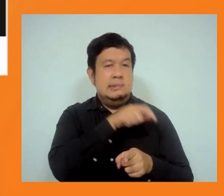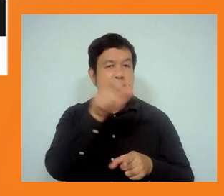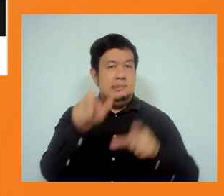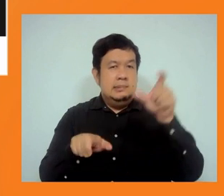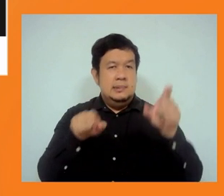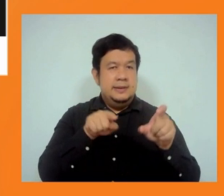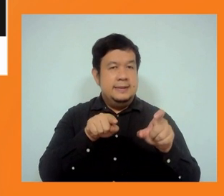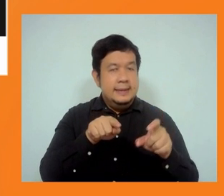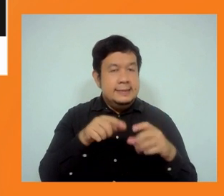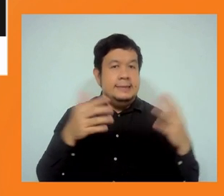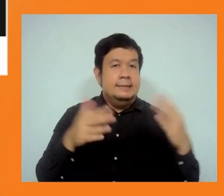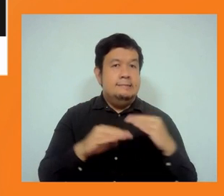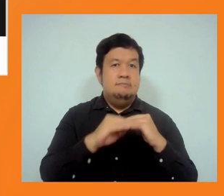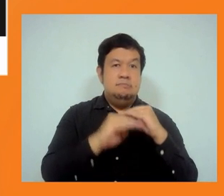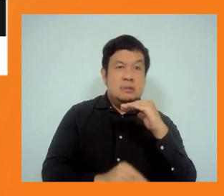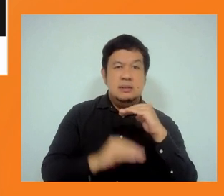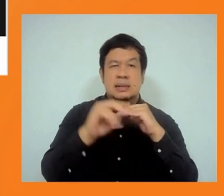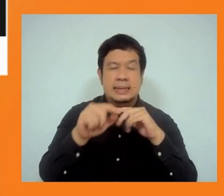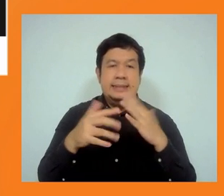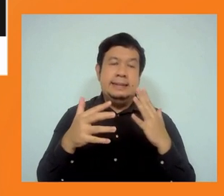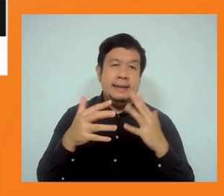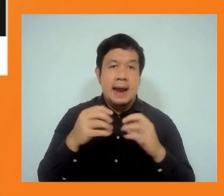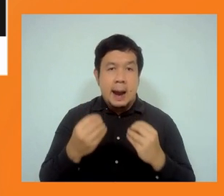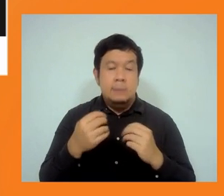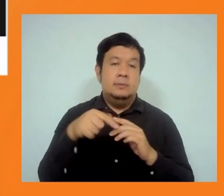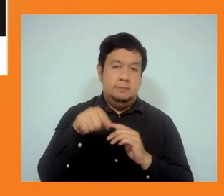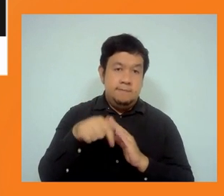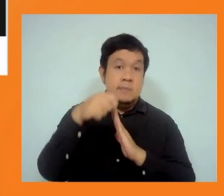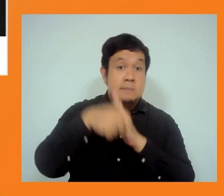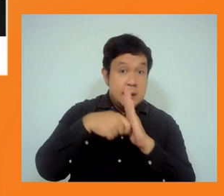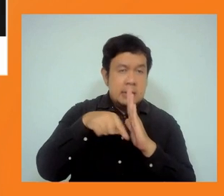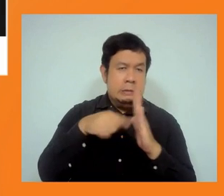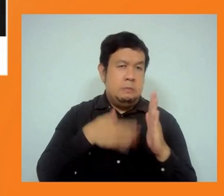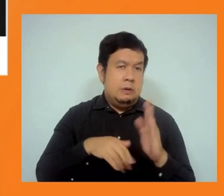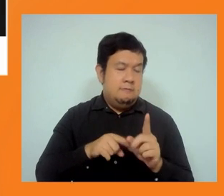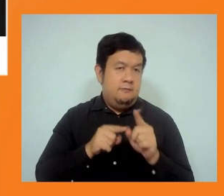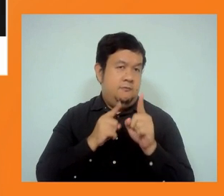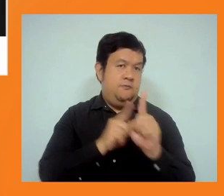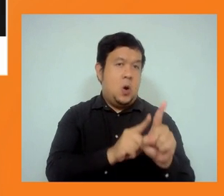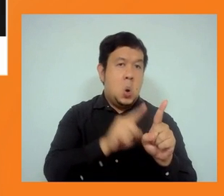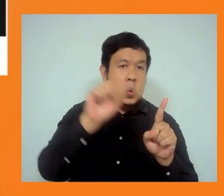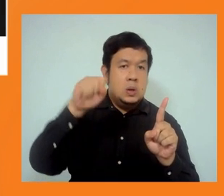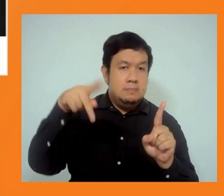standards or safeguards. Next.